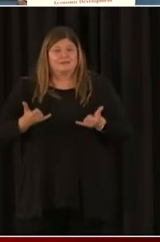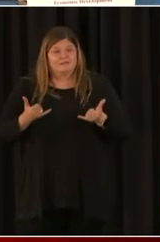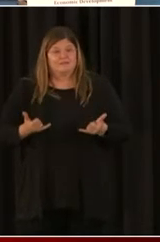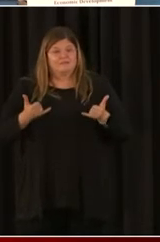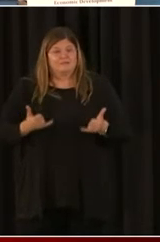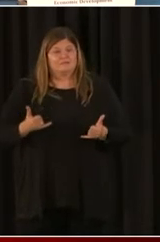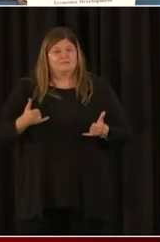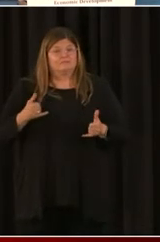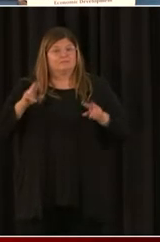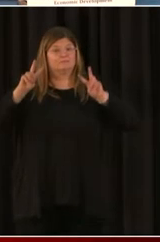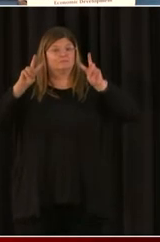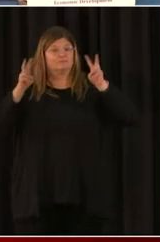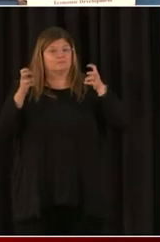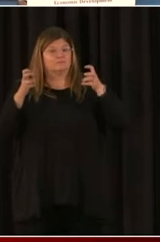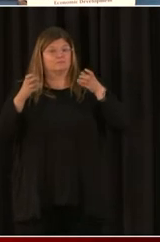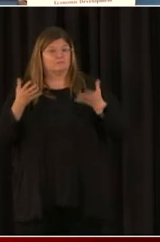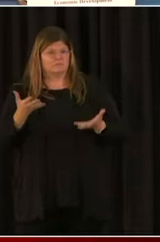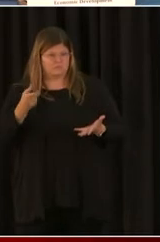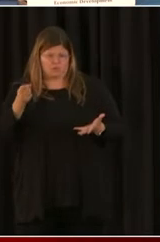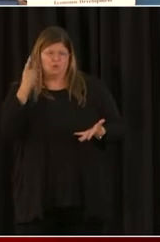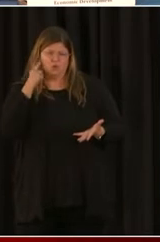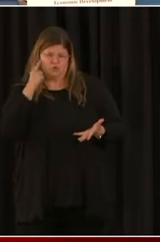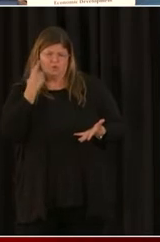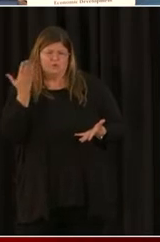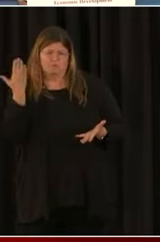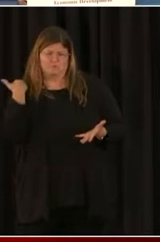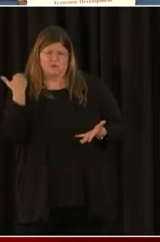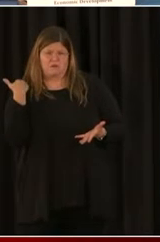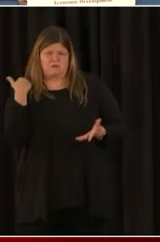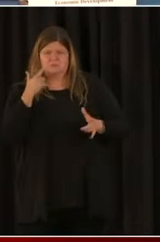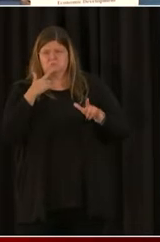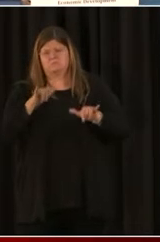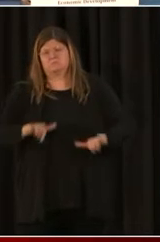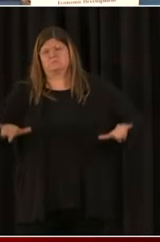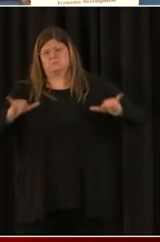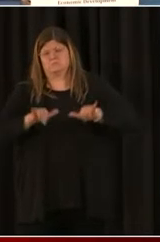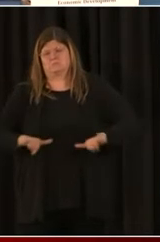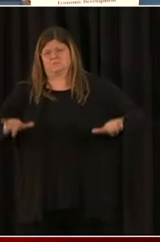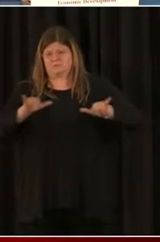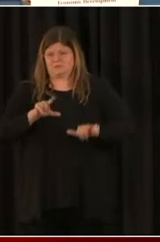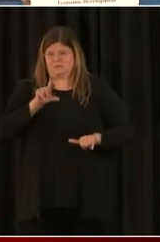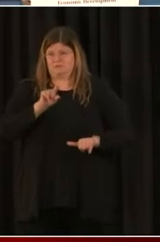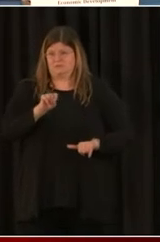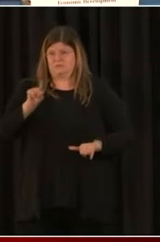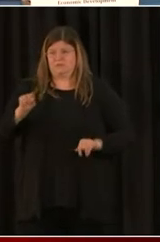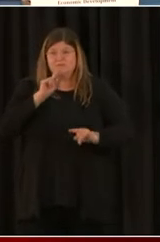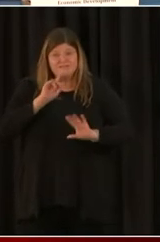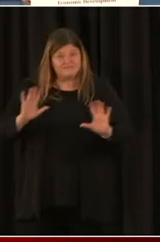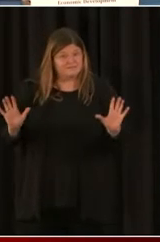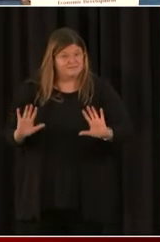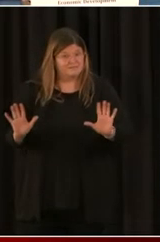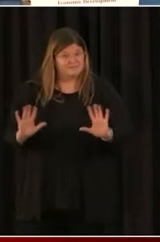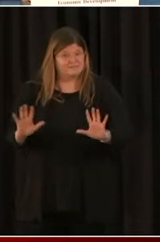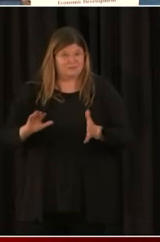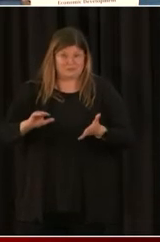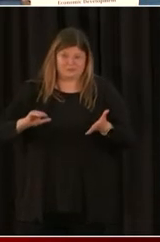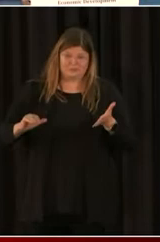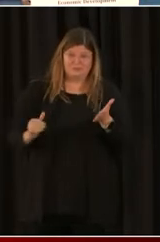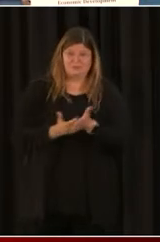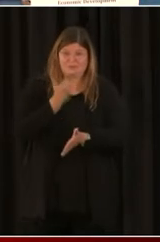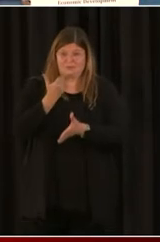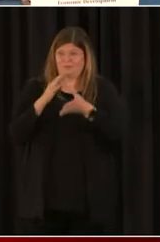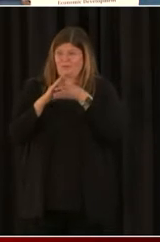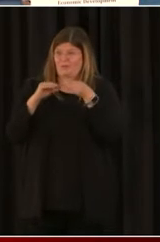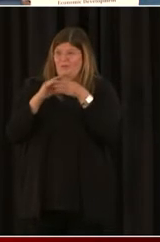about before, and you might think that this is a rerun from 2020, but I can assure you that this is a new show and we're excited